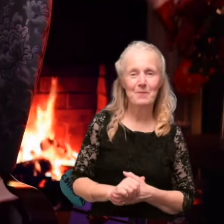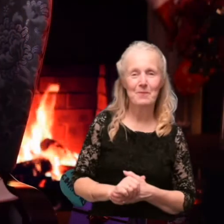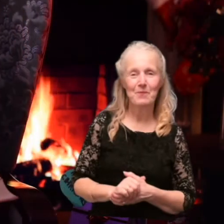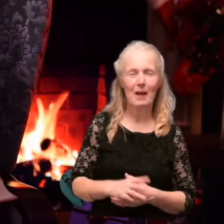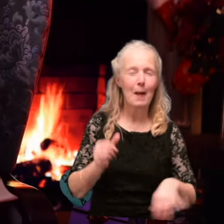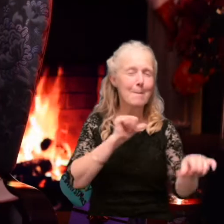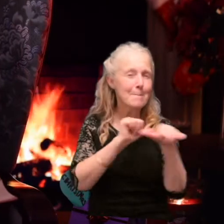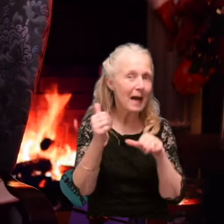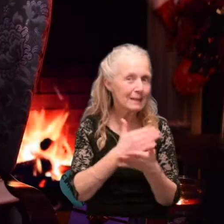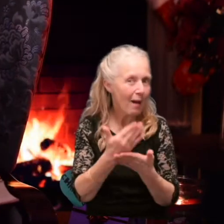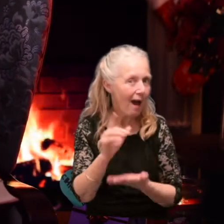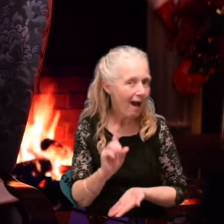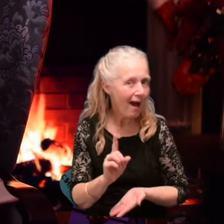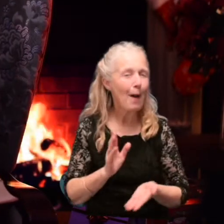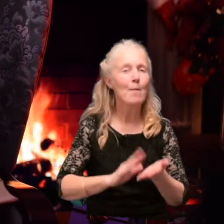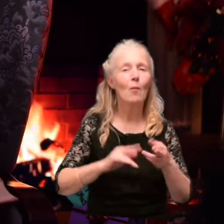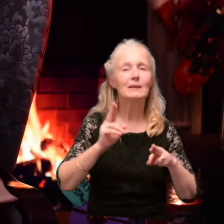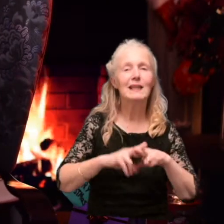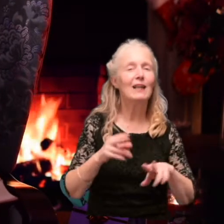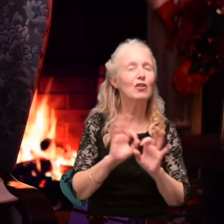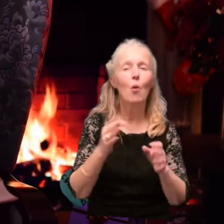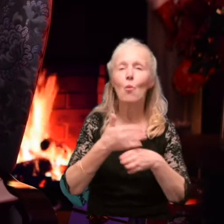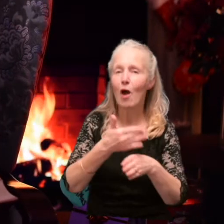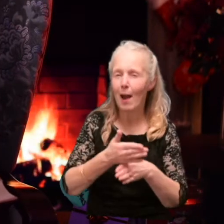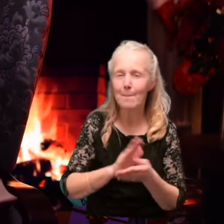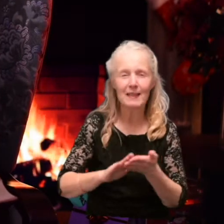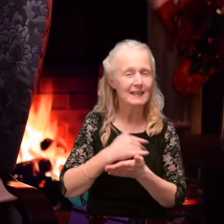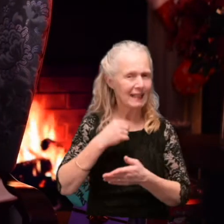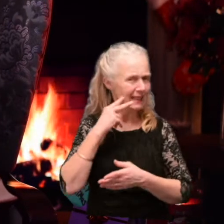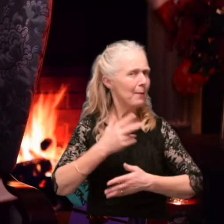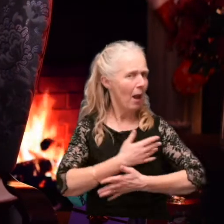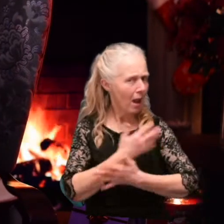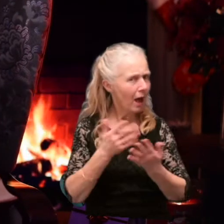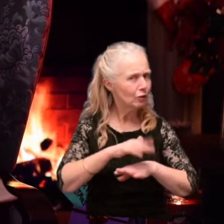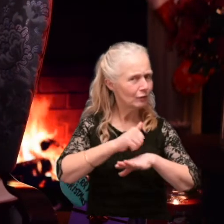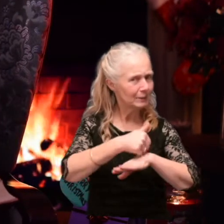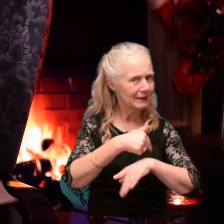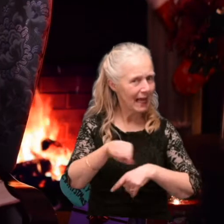The best bit is that mummy and daddy are off work so I get to see them a lot over the Christmas period.